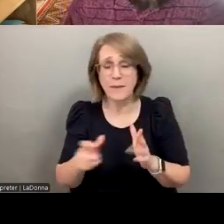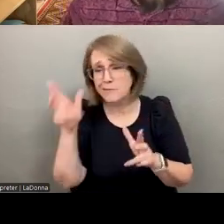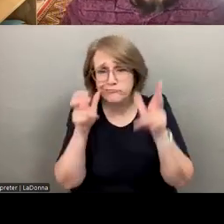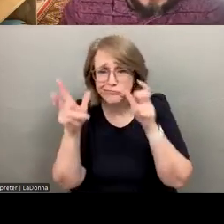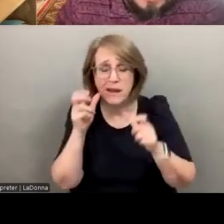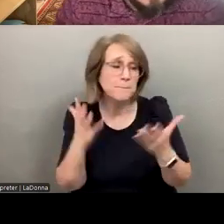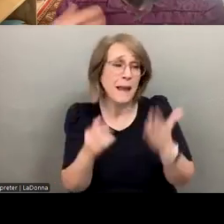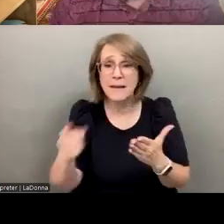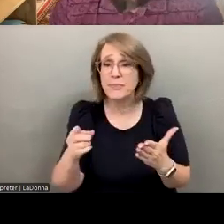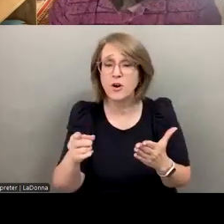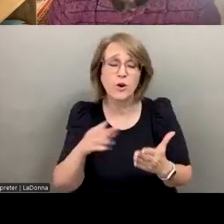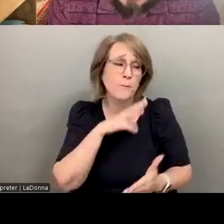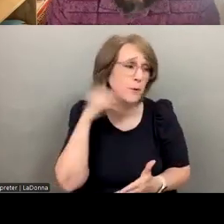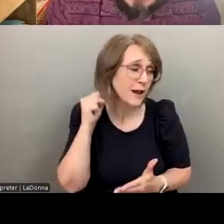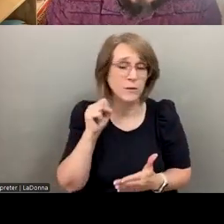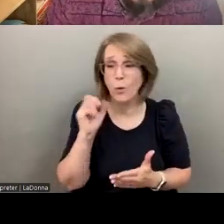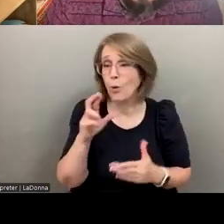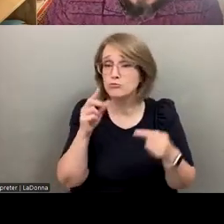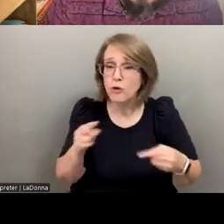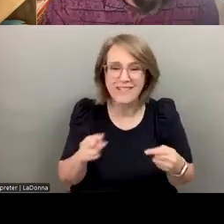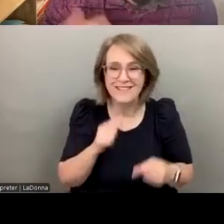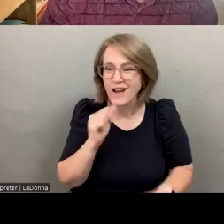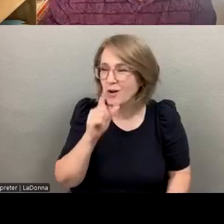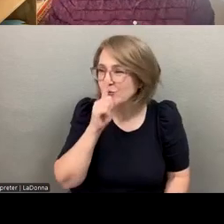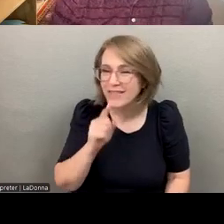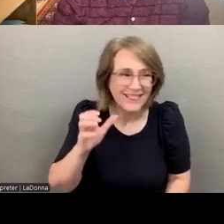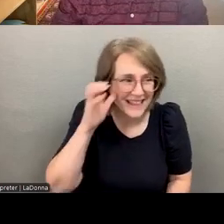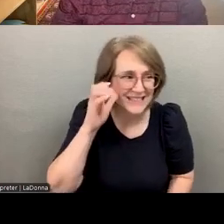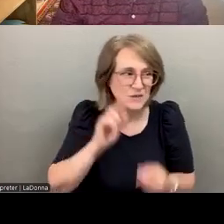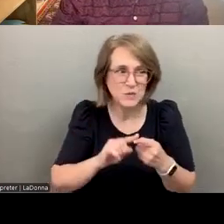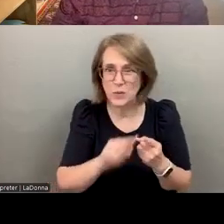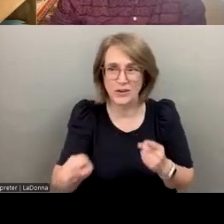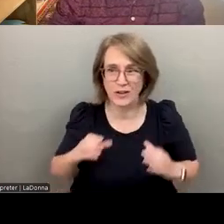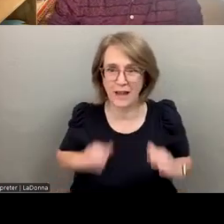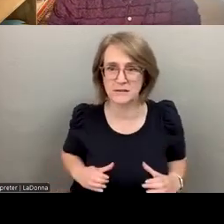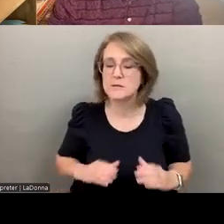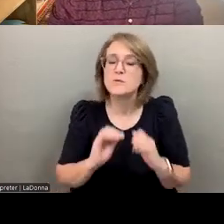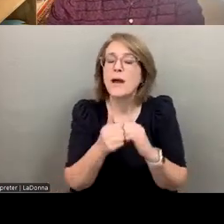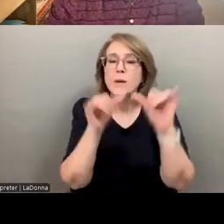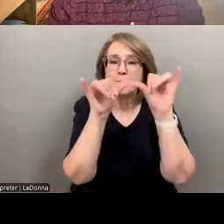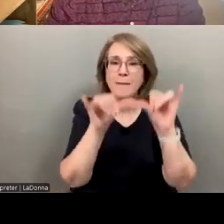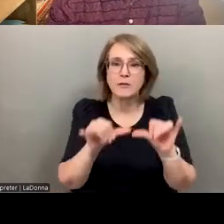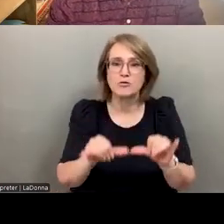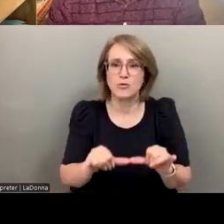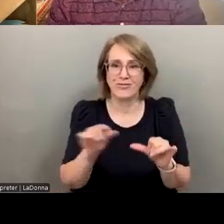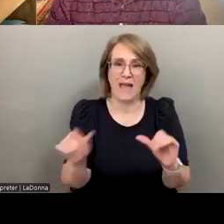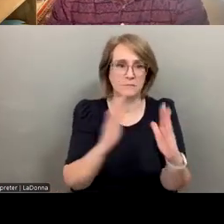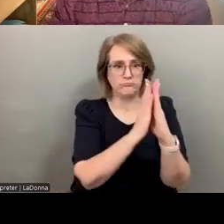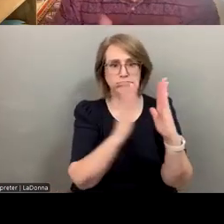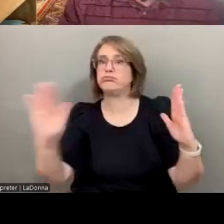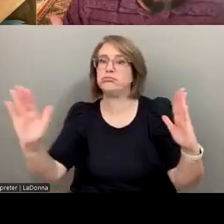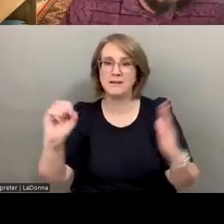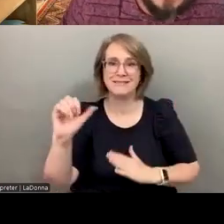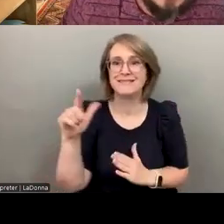they're burnt out, maybe they're struggling, they're just barely listening to their clients. And so what are we supposed to do with that? How do we measure that sort of stuff at scale and give feedback